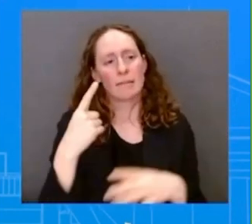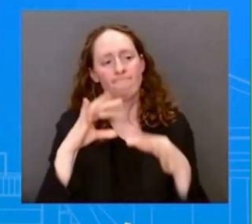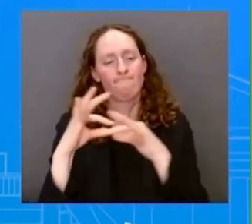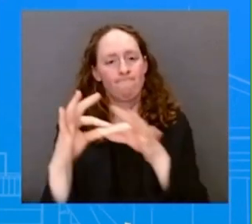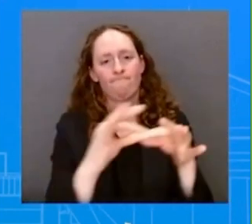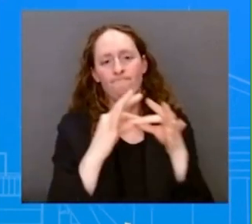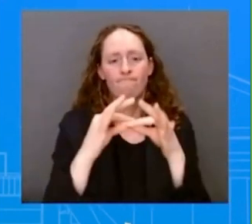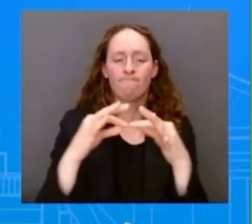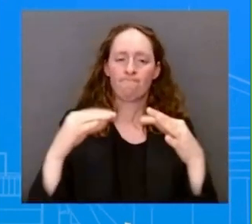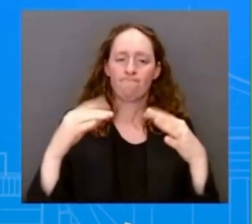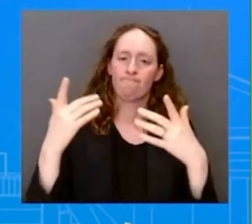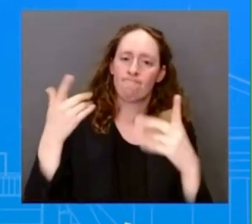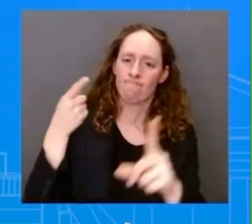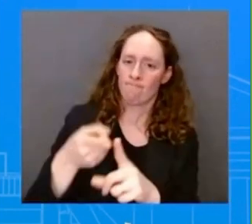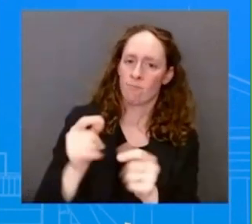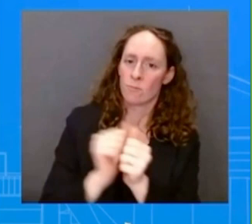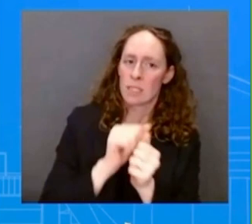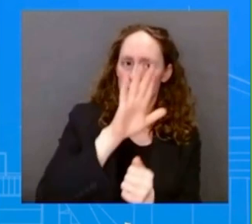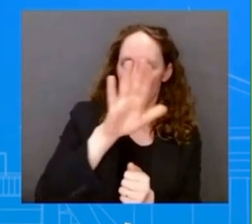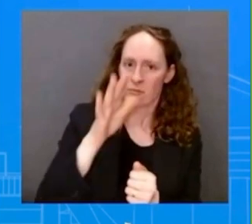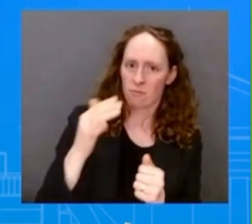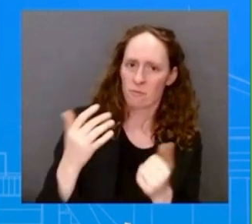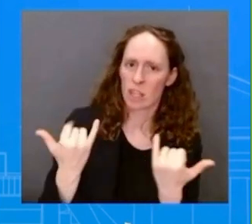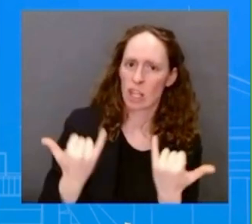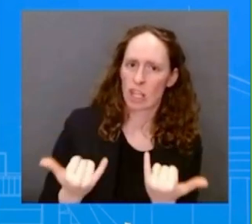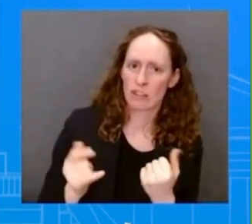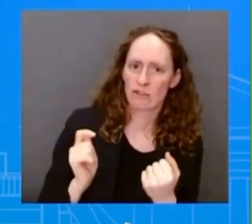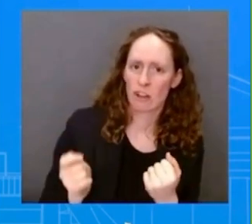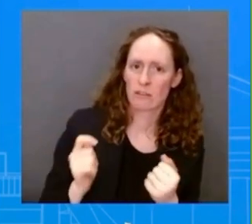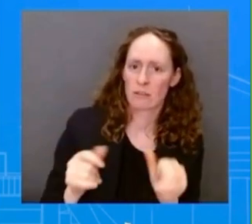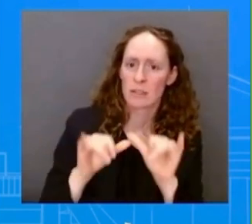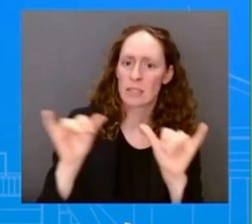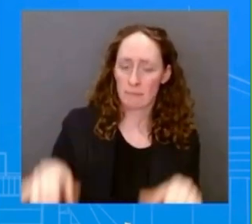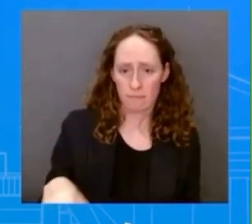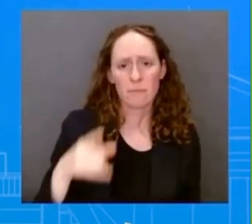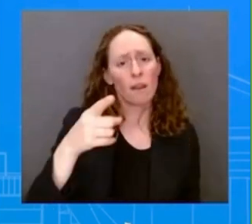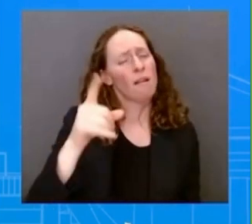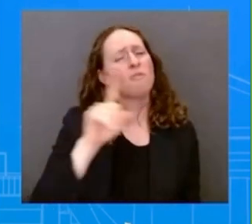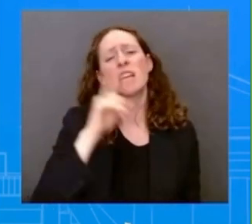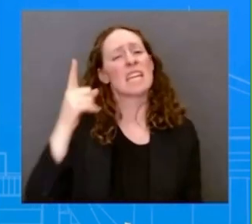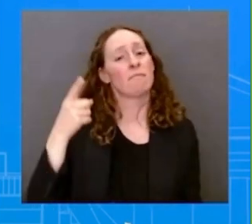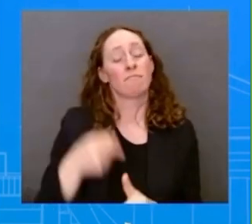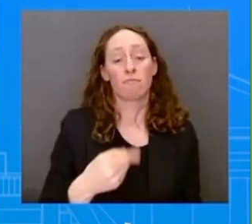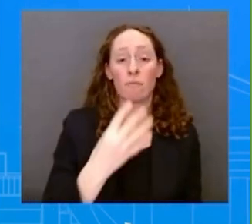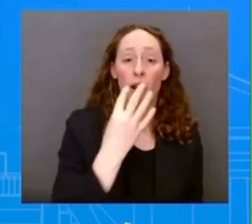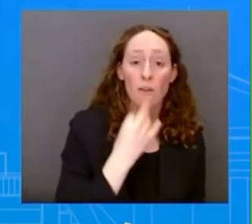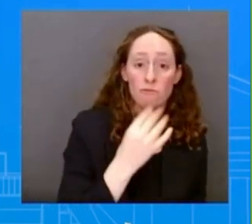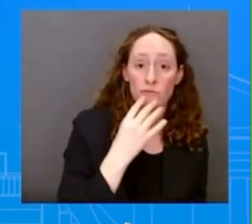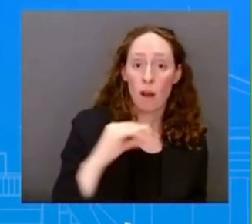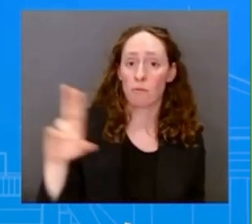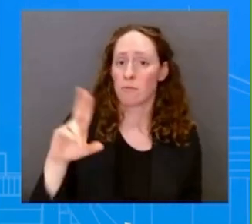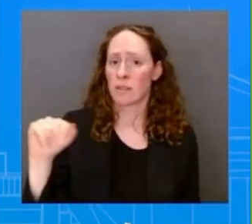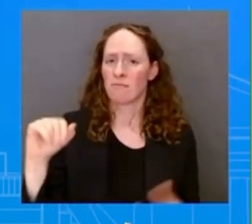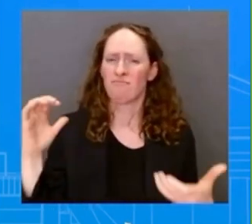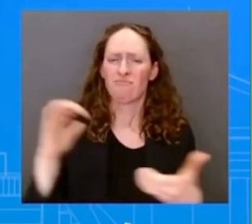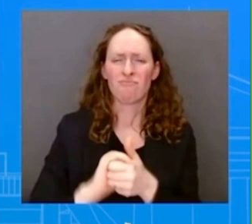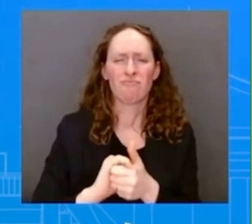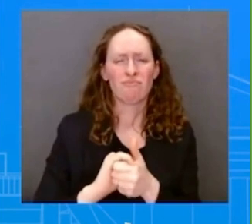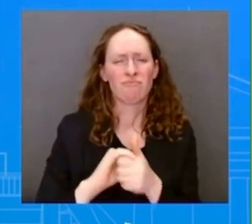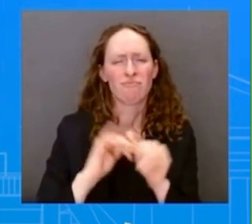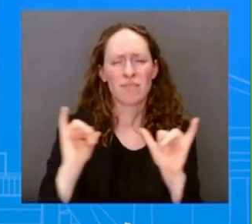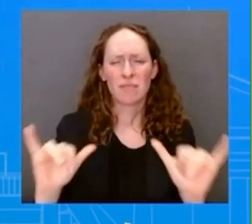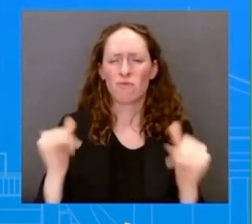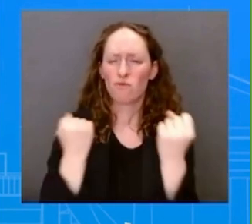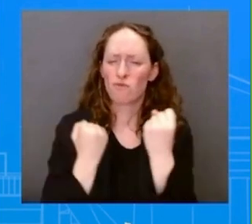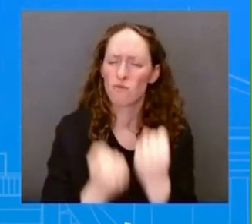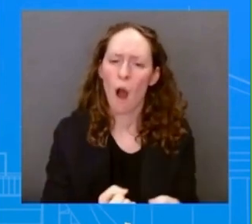relationship is between the United States and Israel. And he talked about his great respect for President Biden. And that's a respect that President Biden shares as well. These two gentlemen have